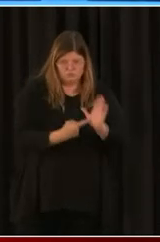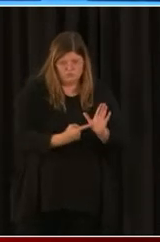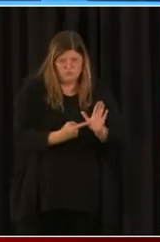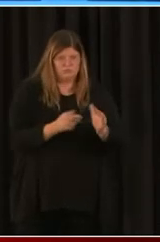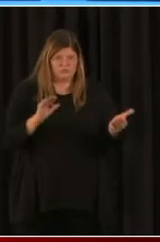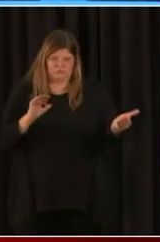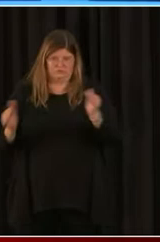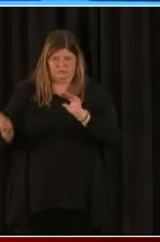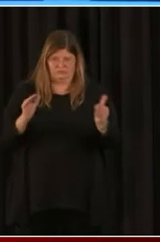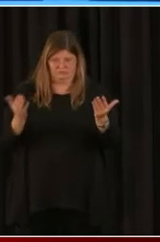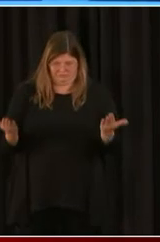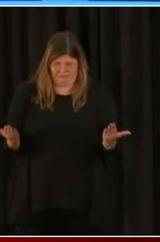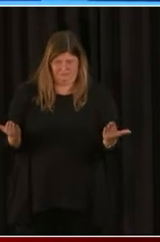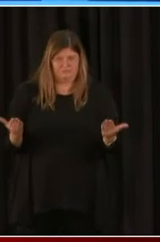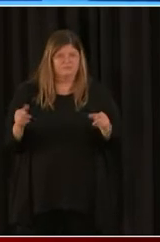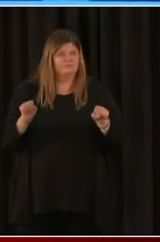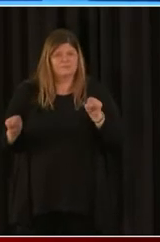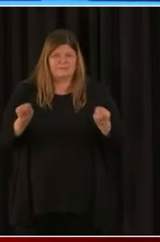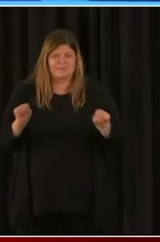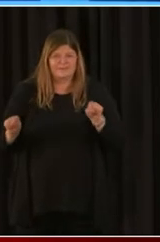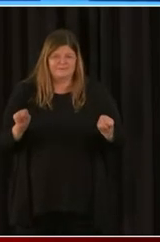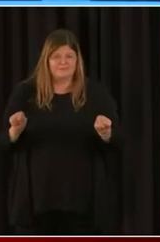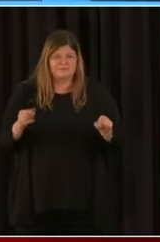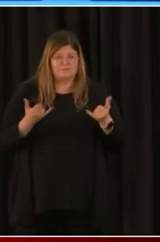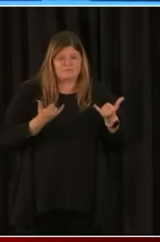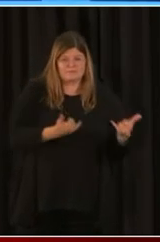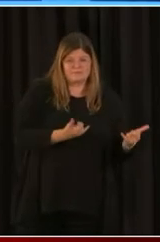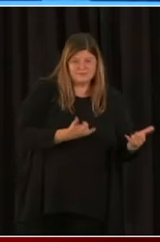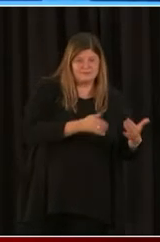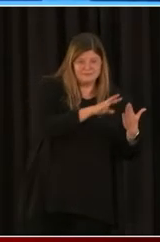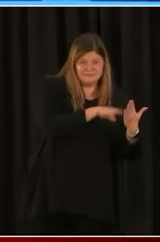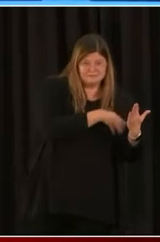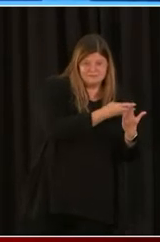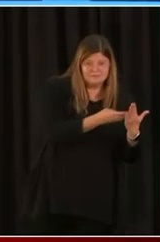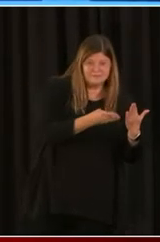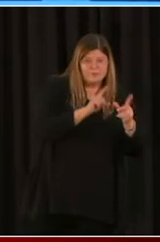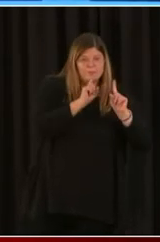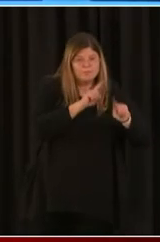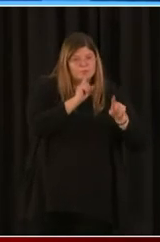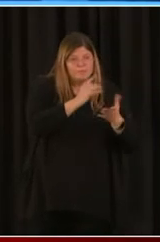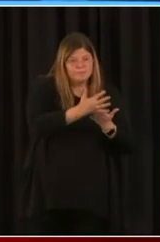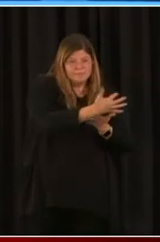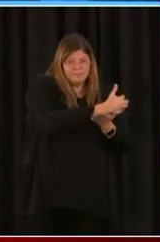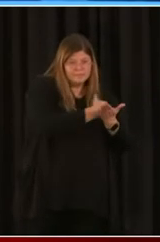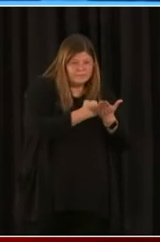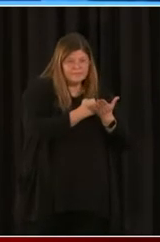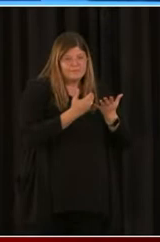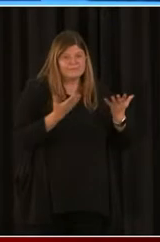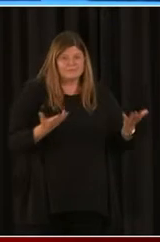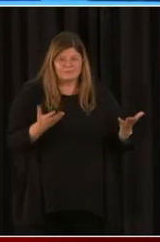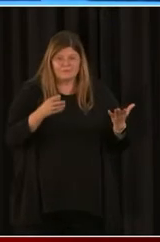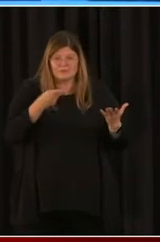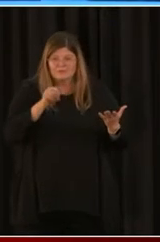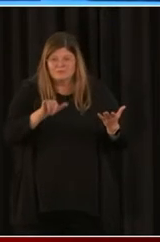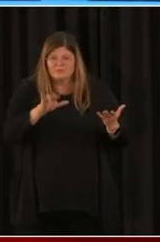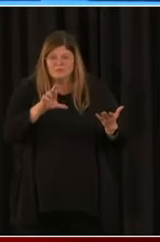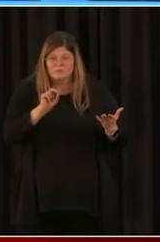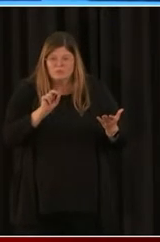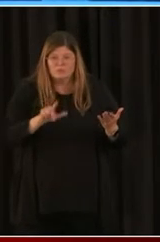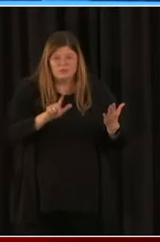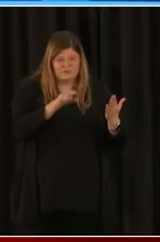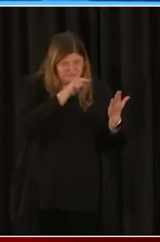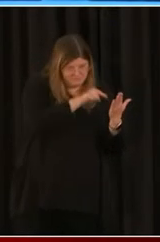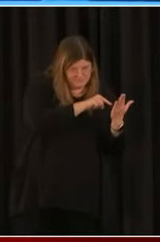have your proper payroll processing reports available to you and that through your payroll provider, ADP or